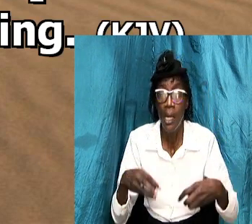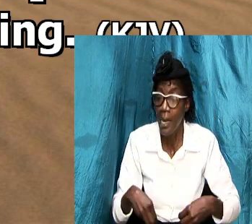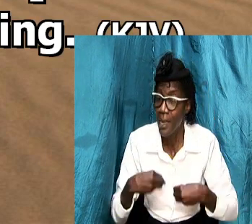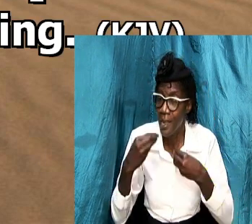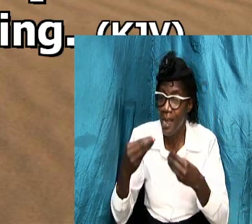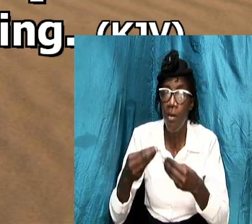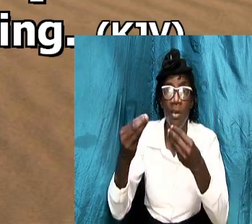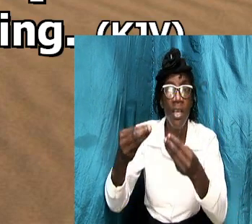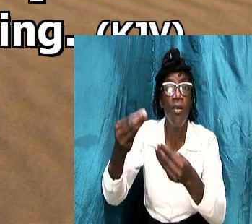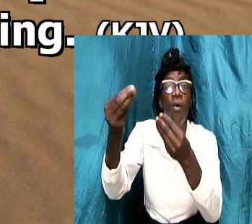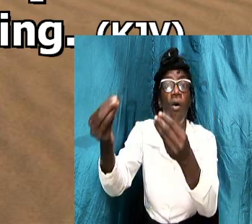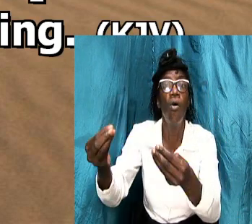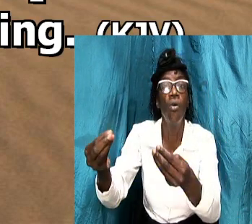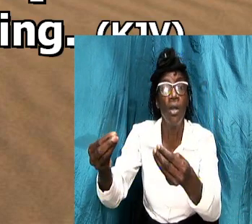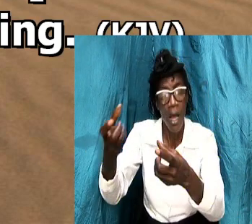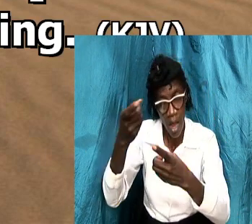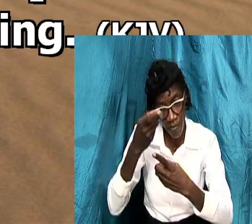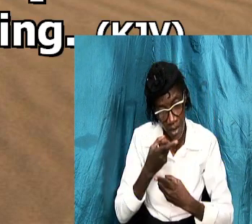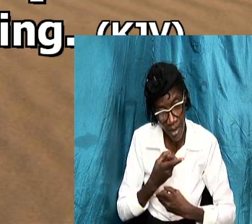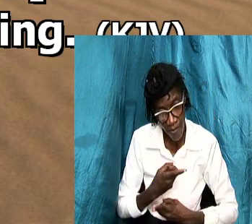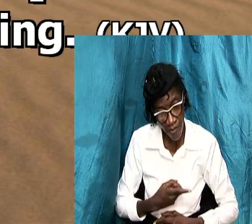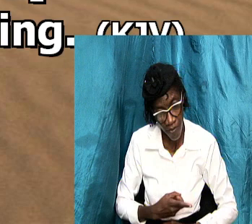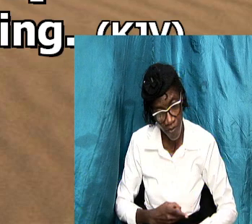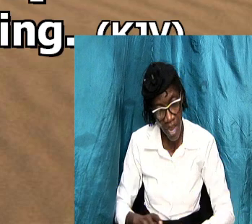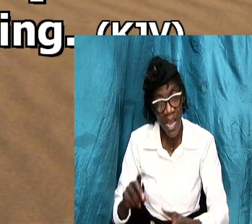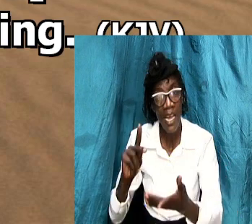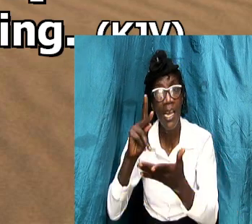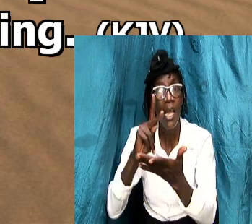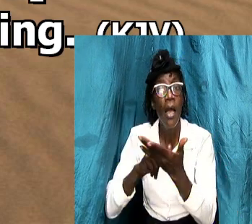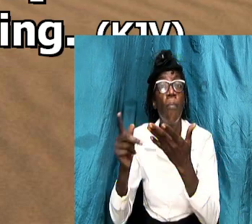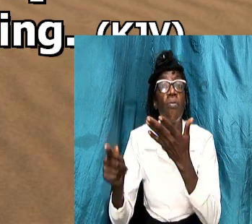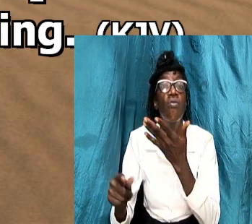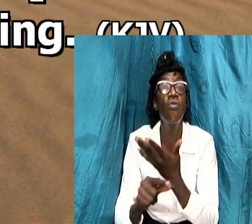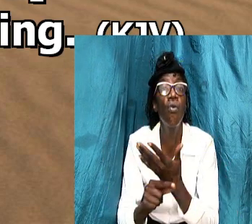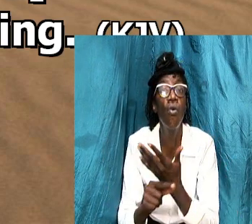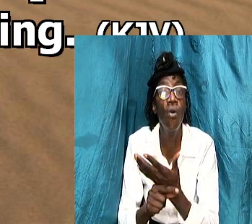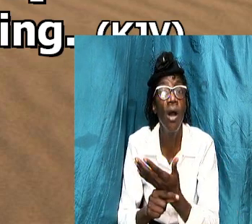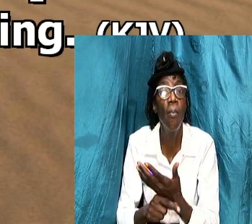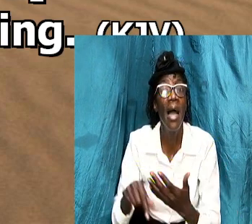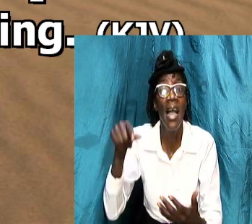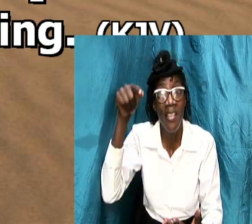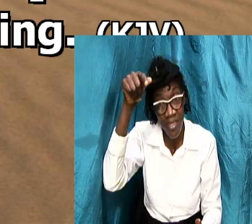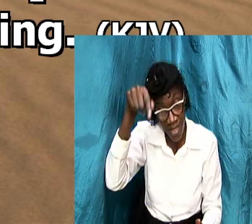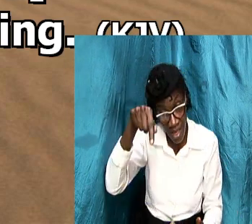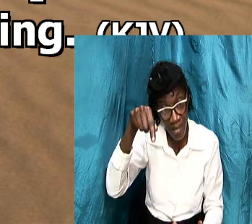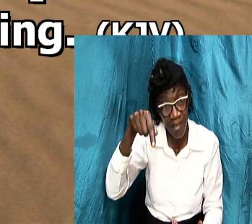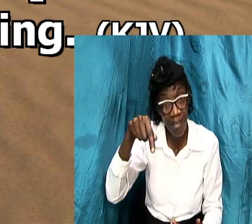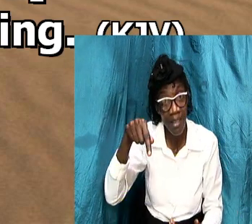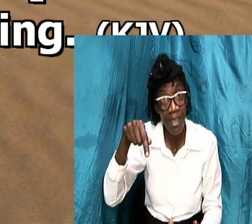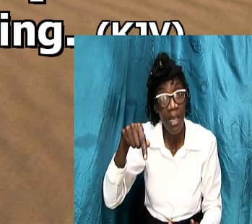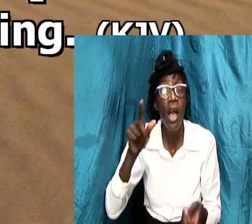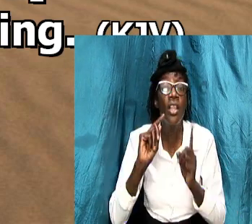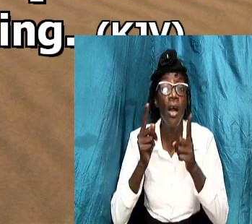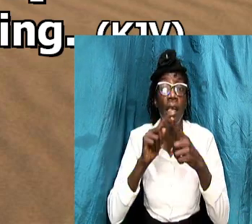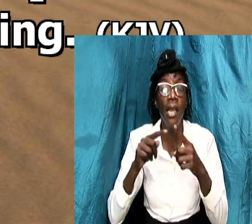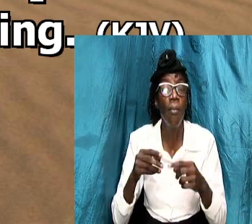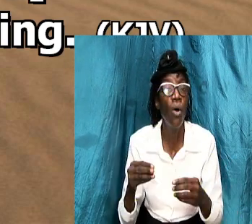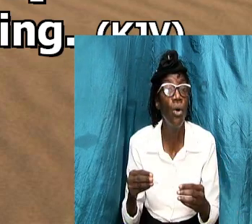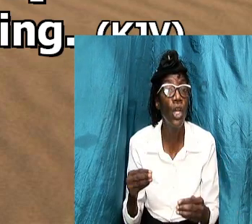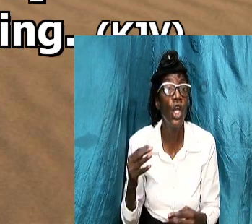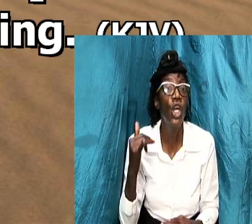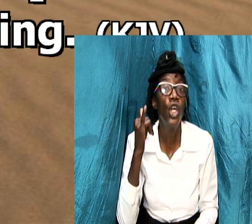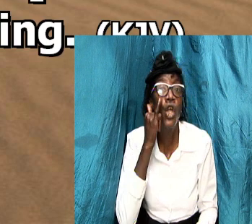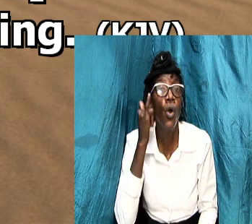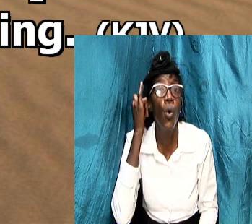ordained program which in this case is the womb and a womb is